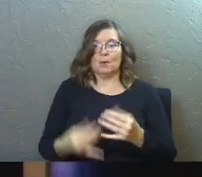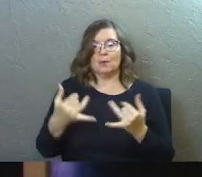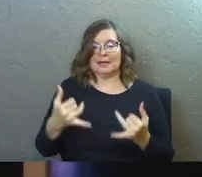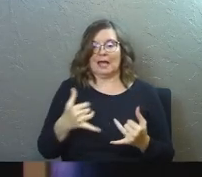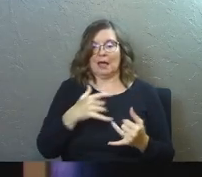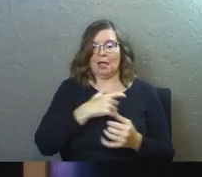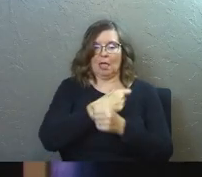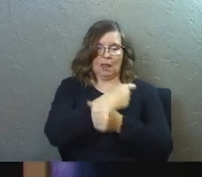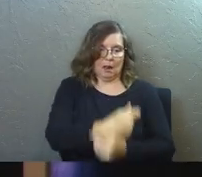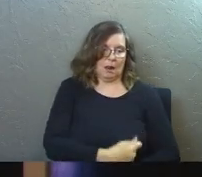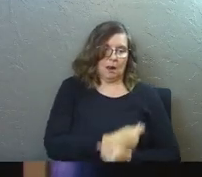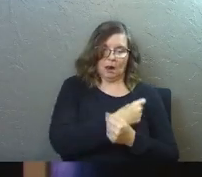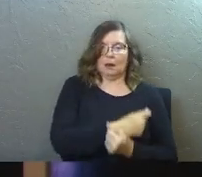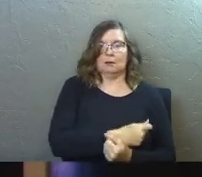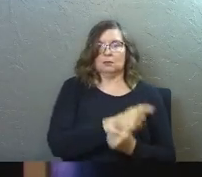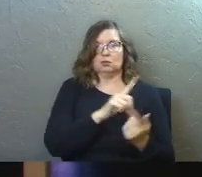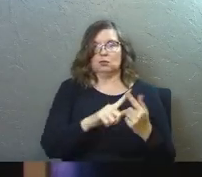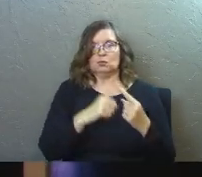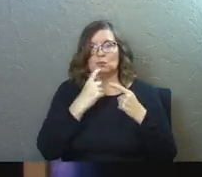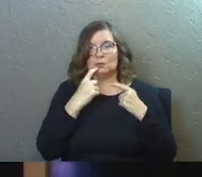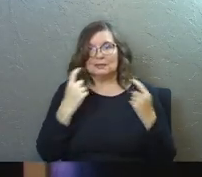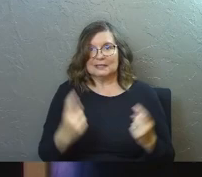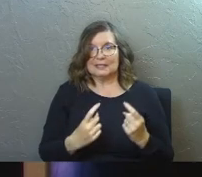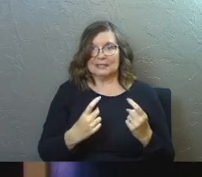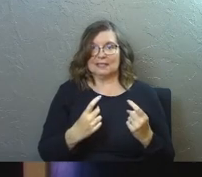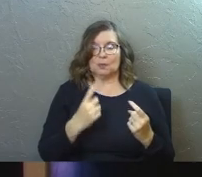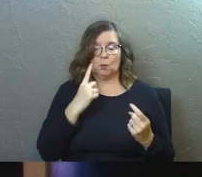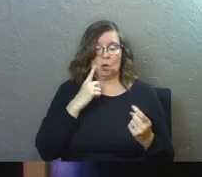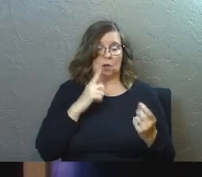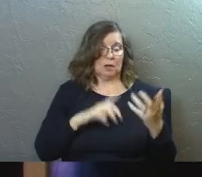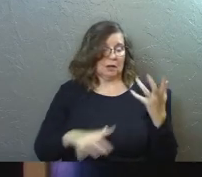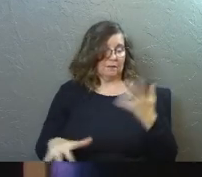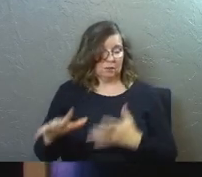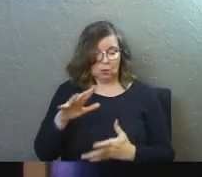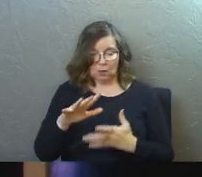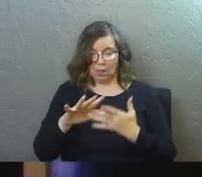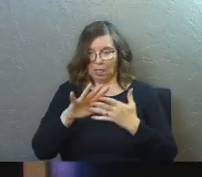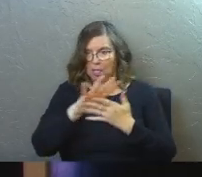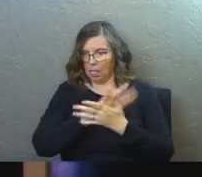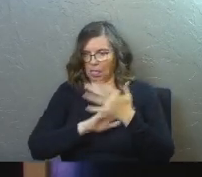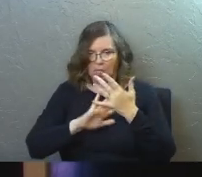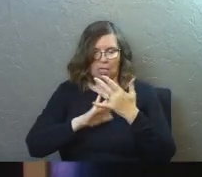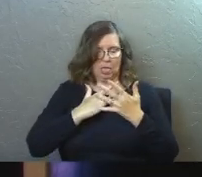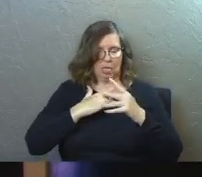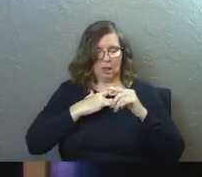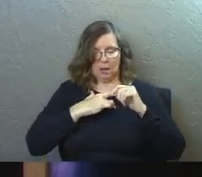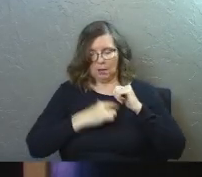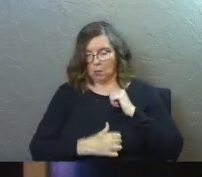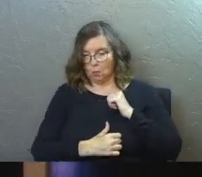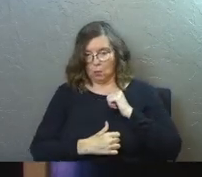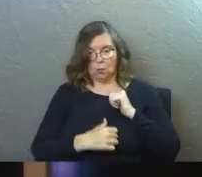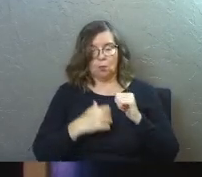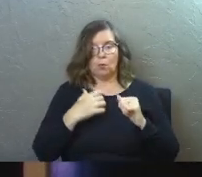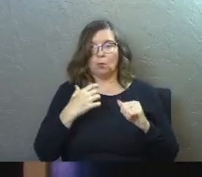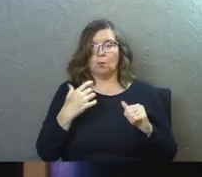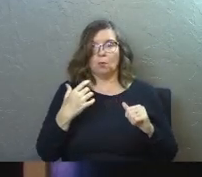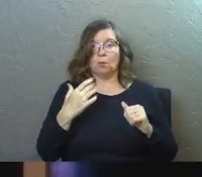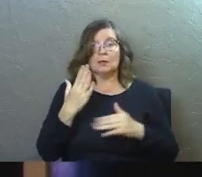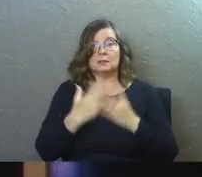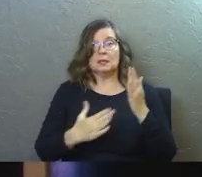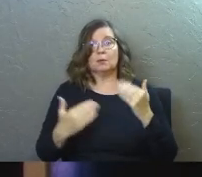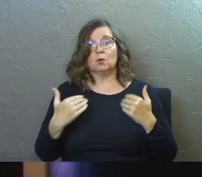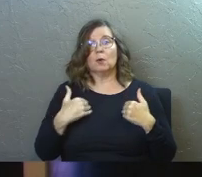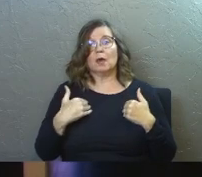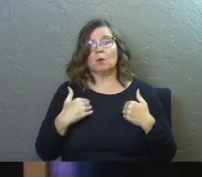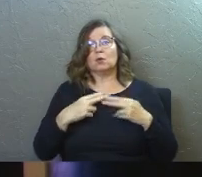are now enslaved to sin. We're so confused. We're so broken. Some